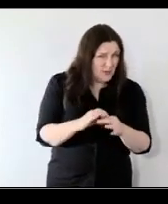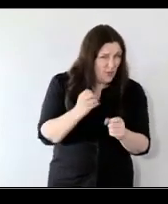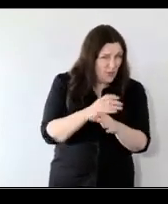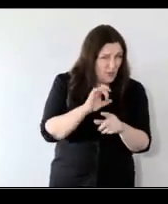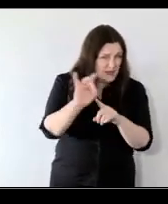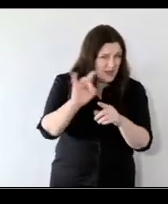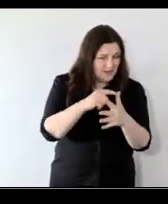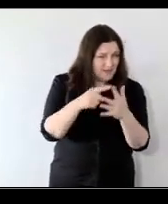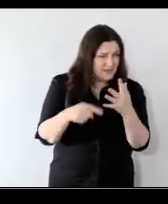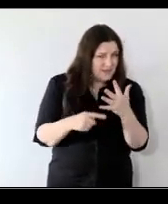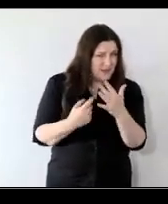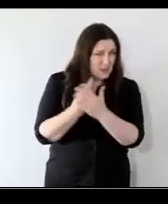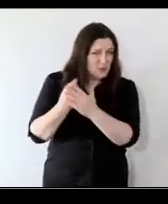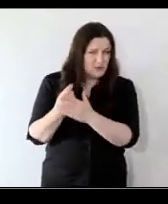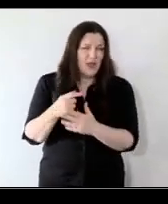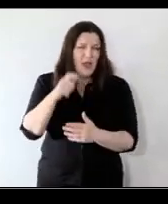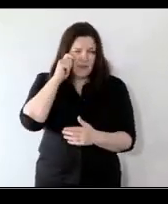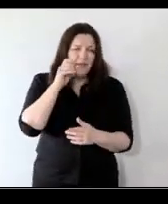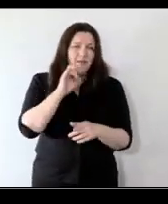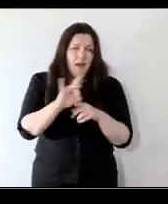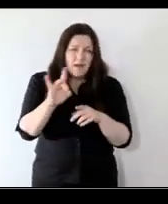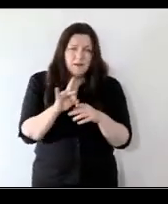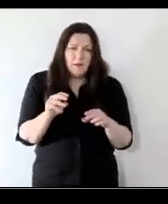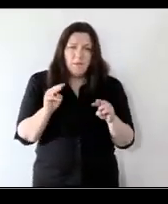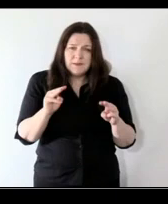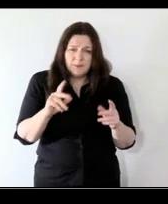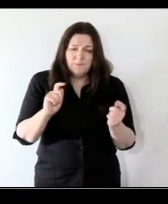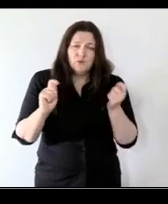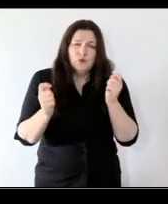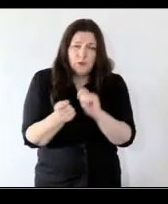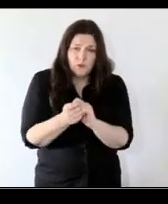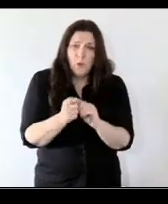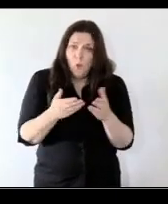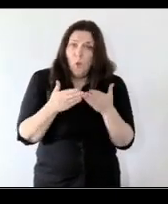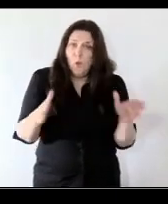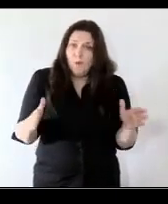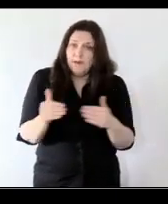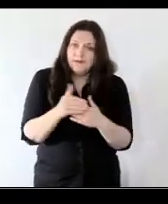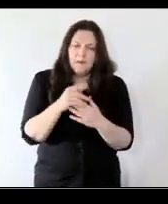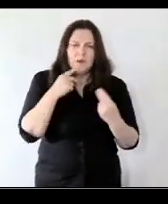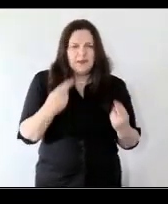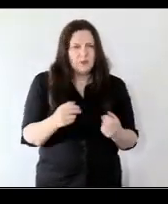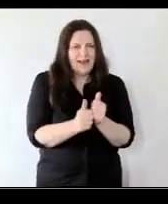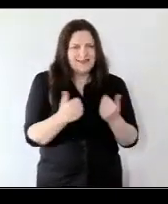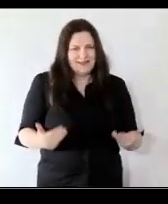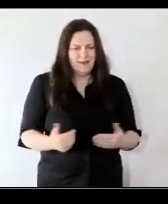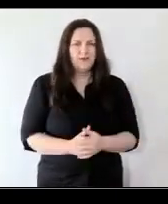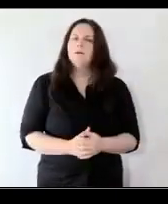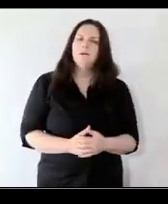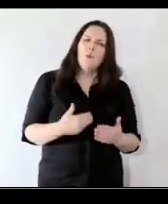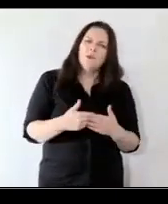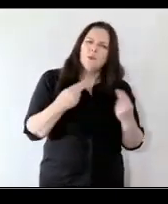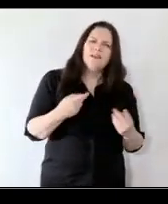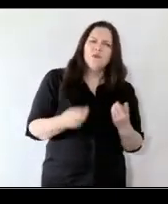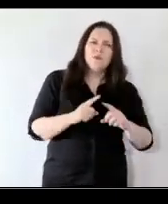and i think the possibilities for transformative change remain open but we must all act now and what has to be done different